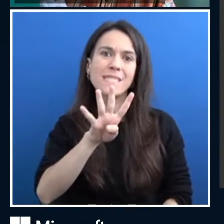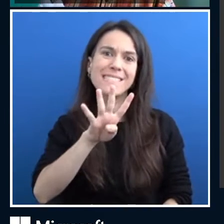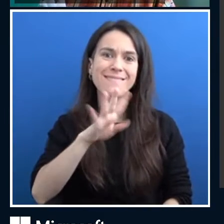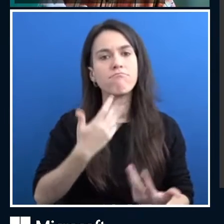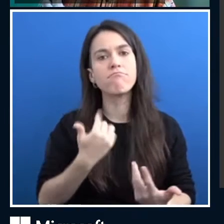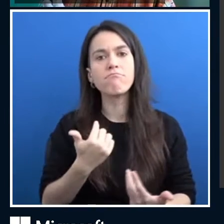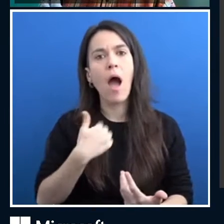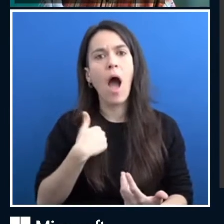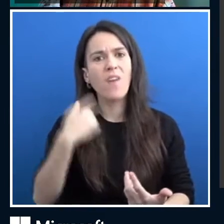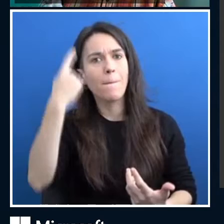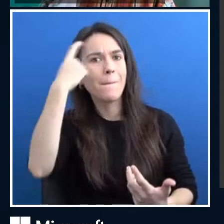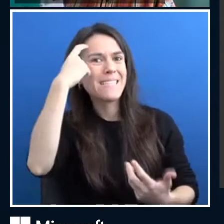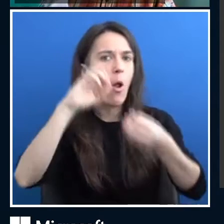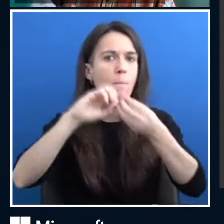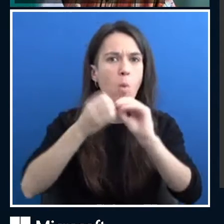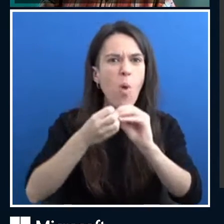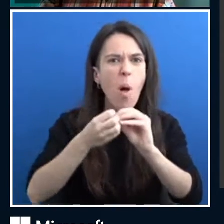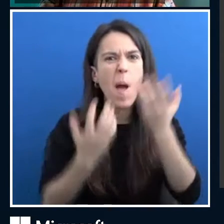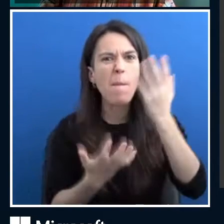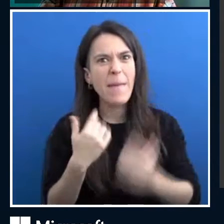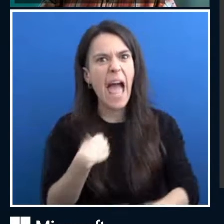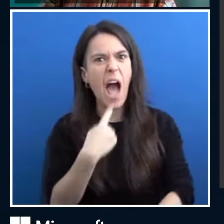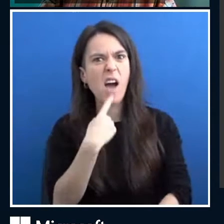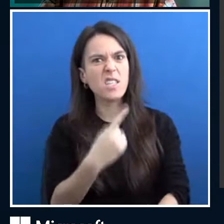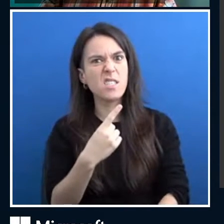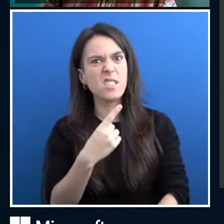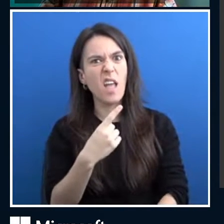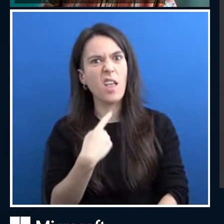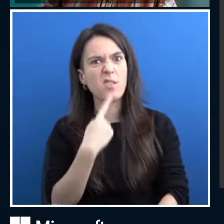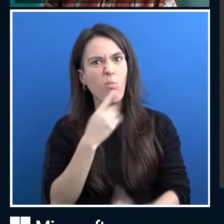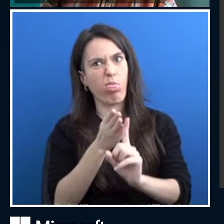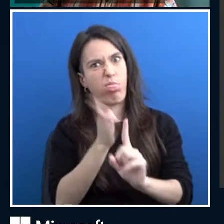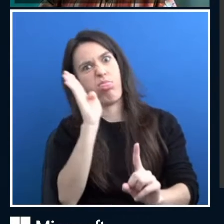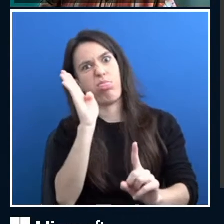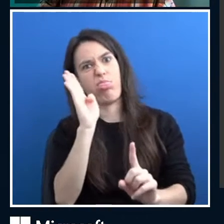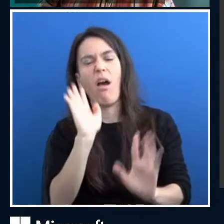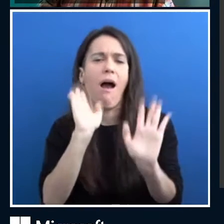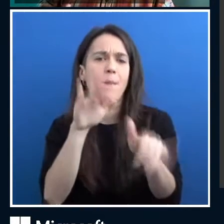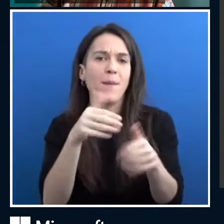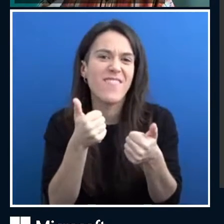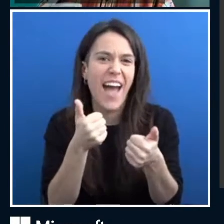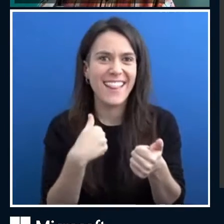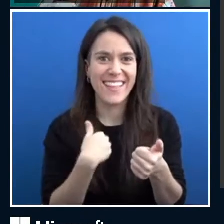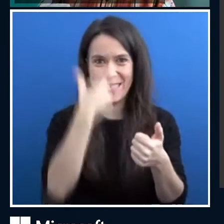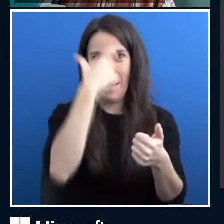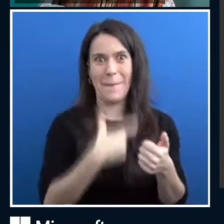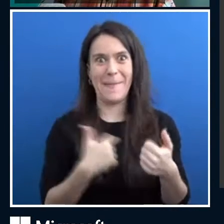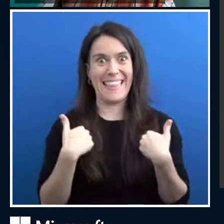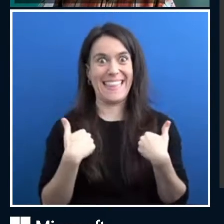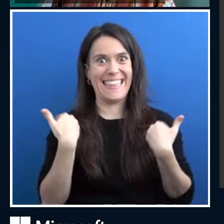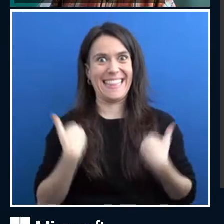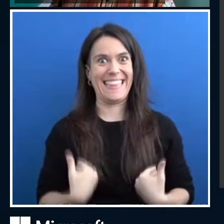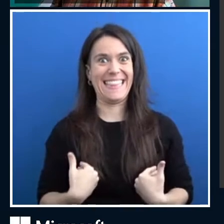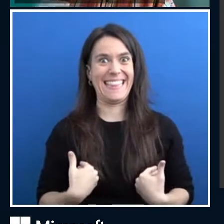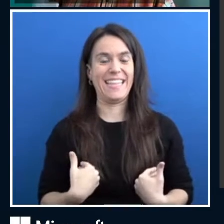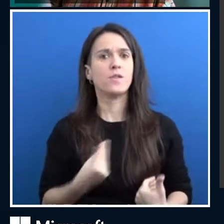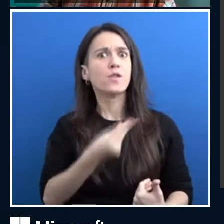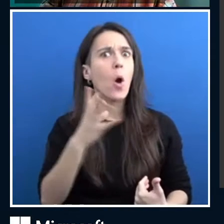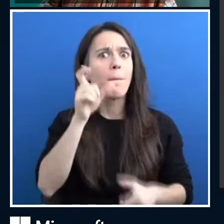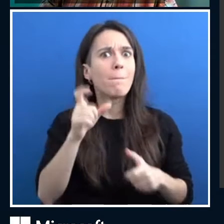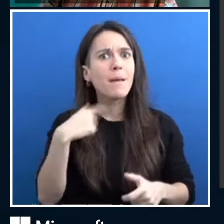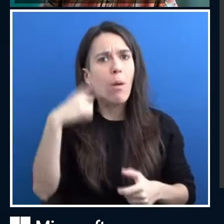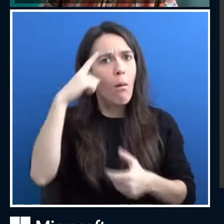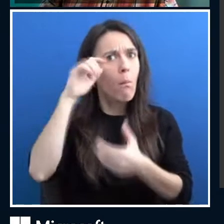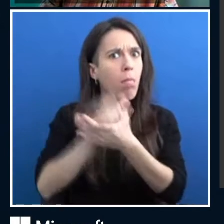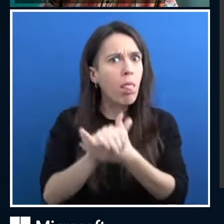abnormal, don't pay attention. I mean, that's me. That's how I am. And this tricked some people to believe that it is actually a